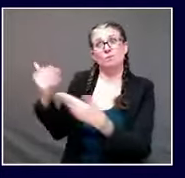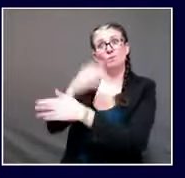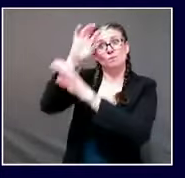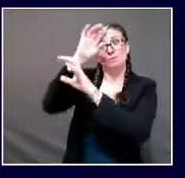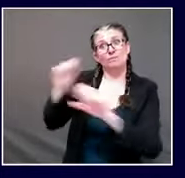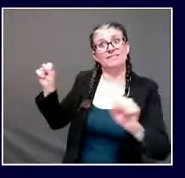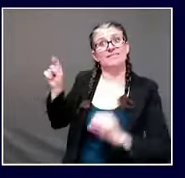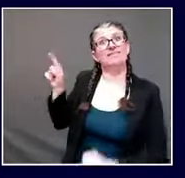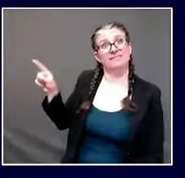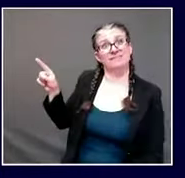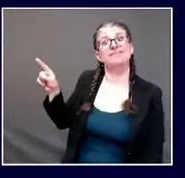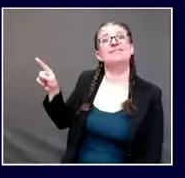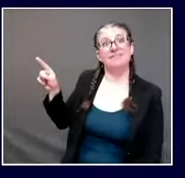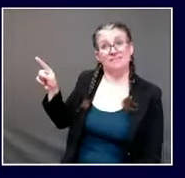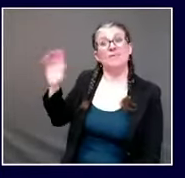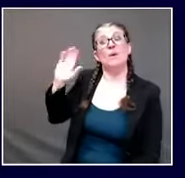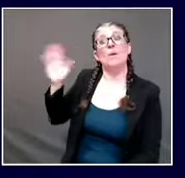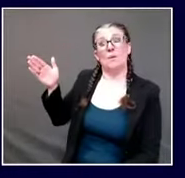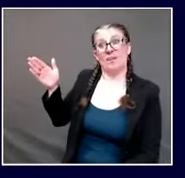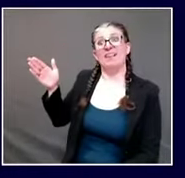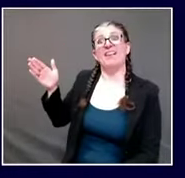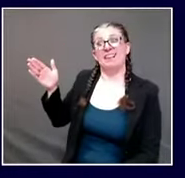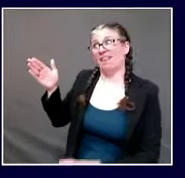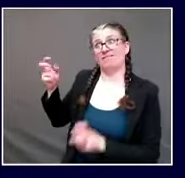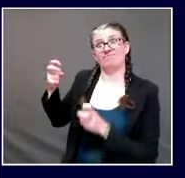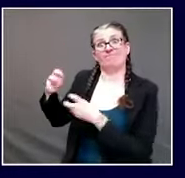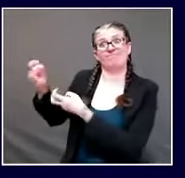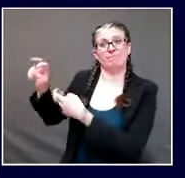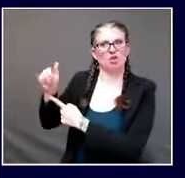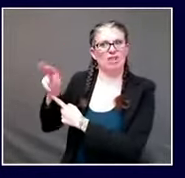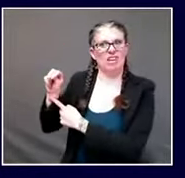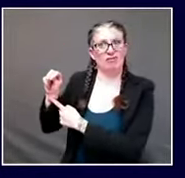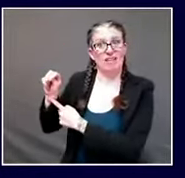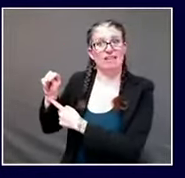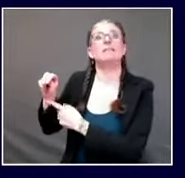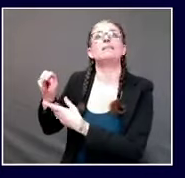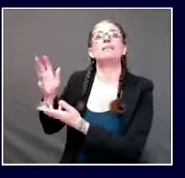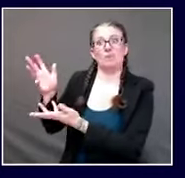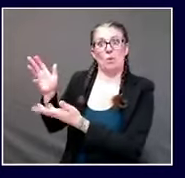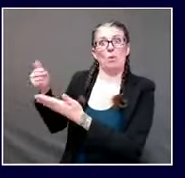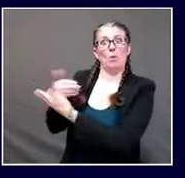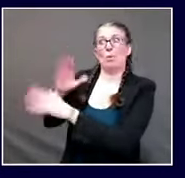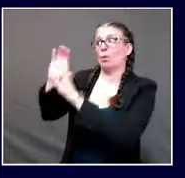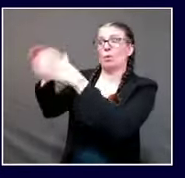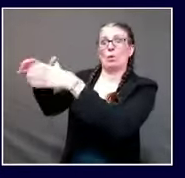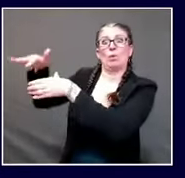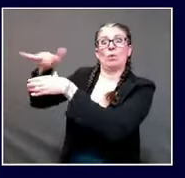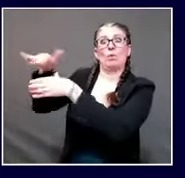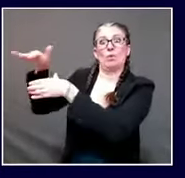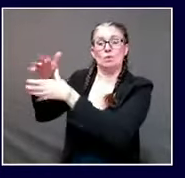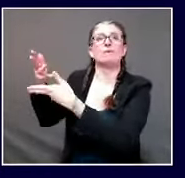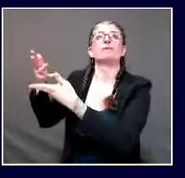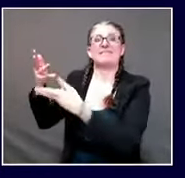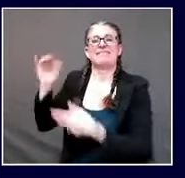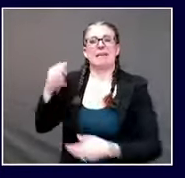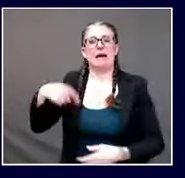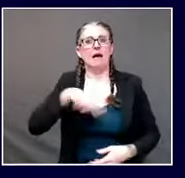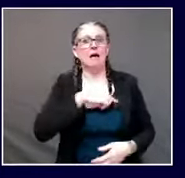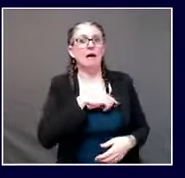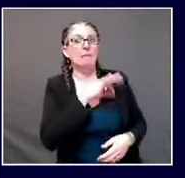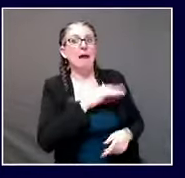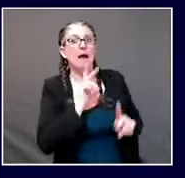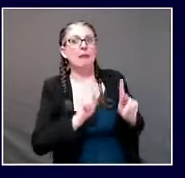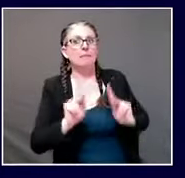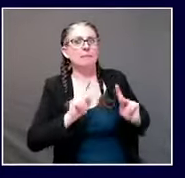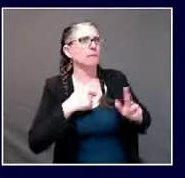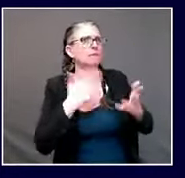to uh in the last few weeks i've spoken to every member of congress every member of our delegation and we'll be speaking with them again soon